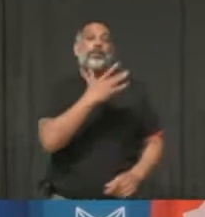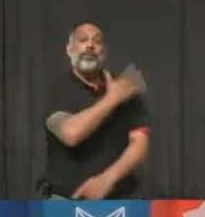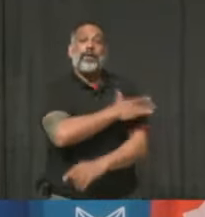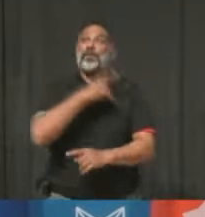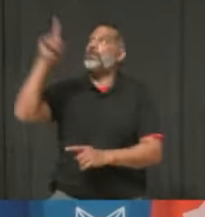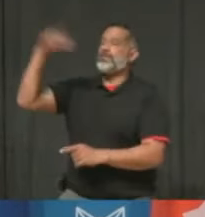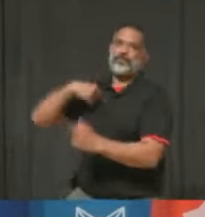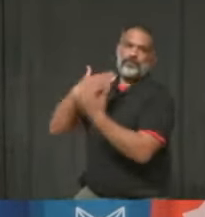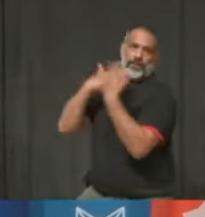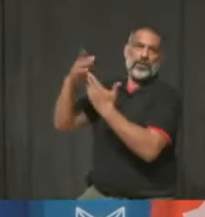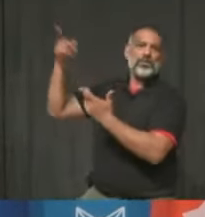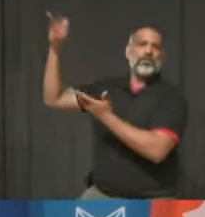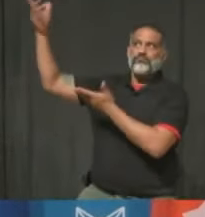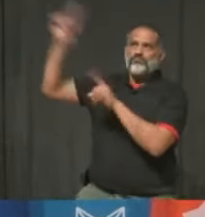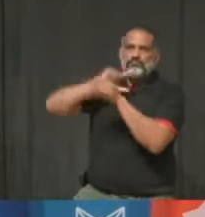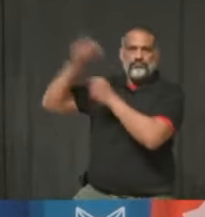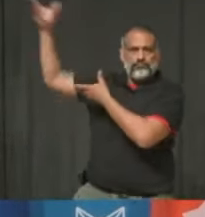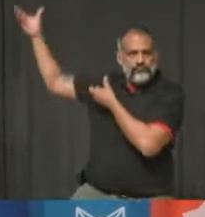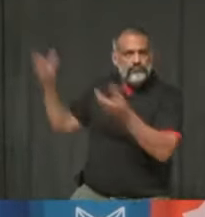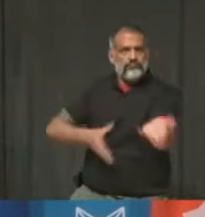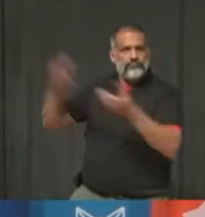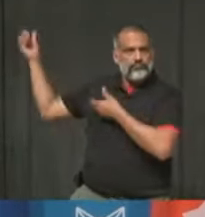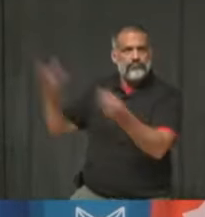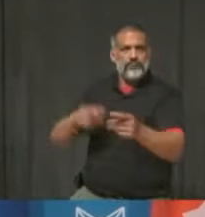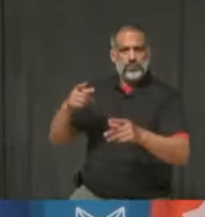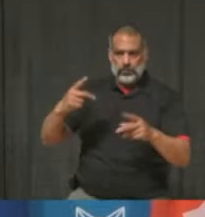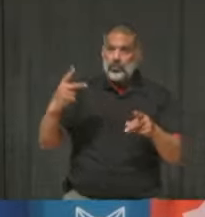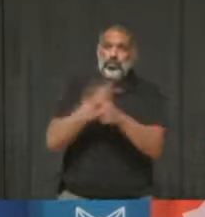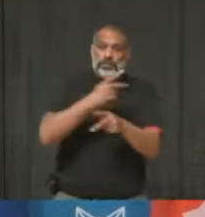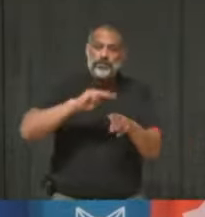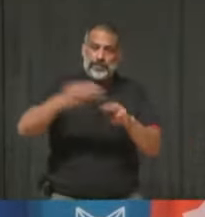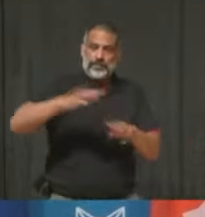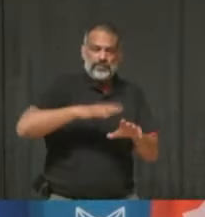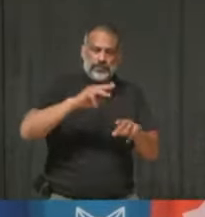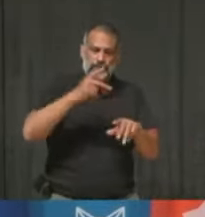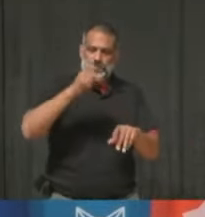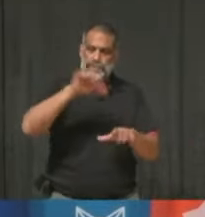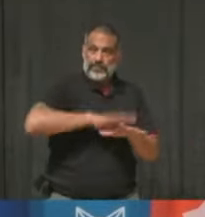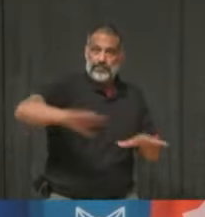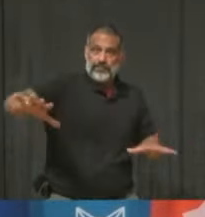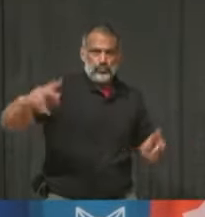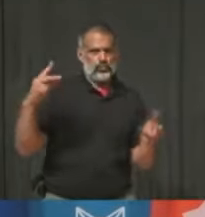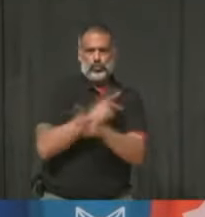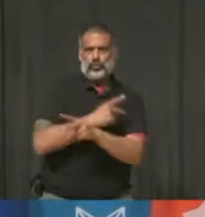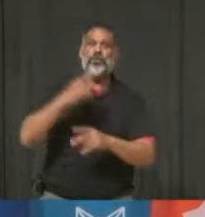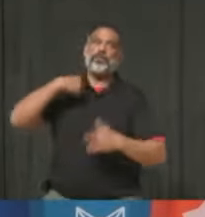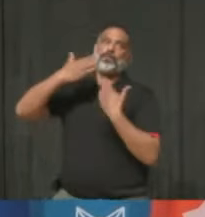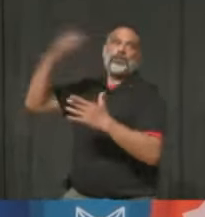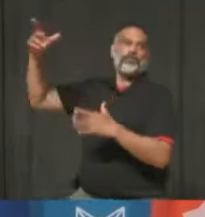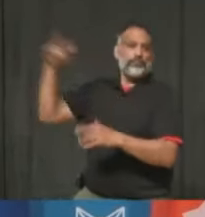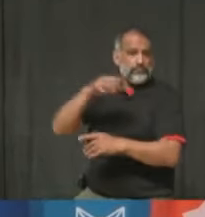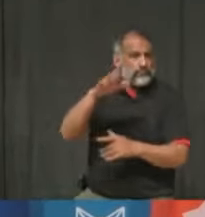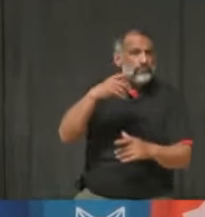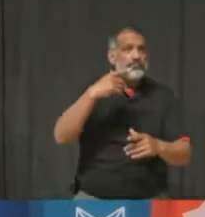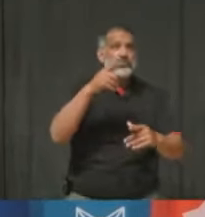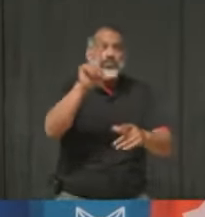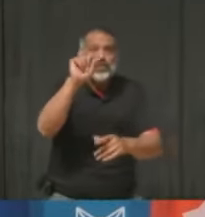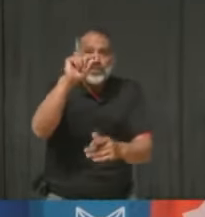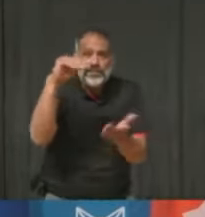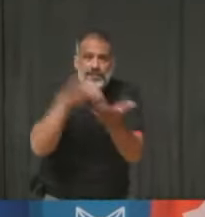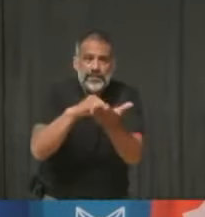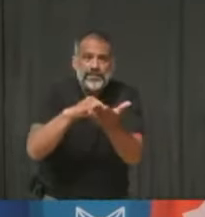to hotspots that have benefited our community. We are now delivering 20,000 doses a day, including